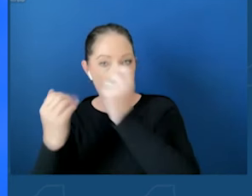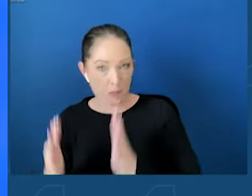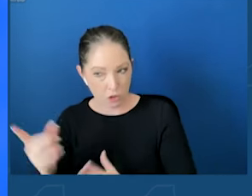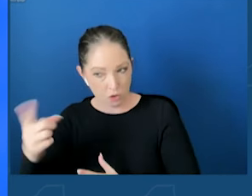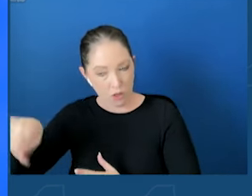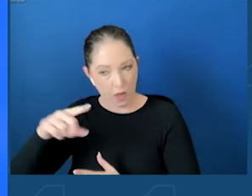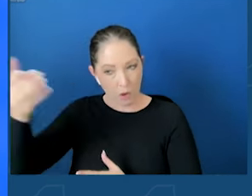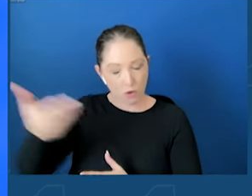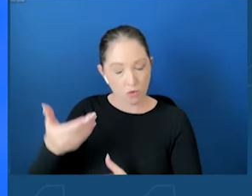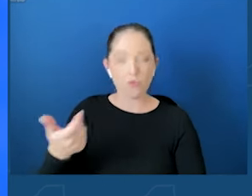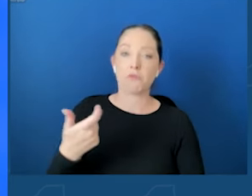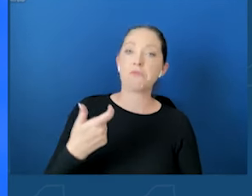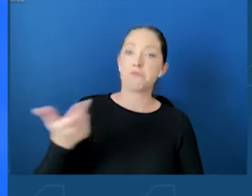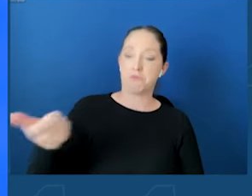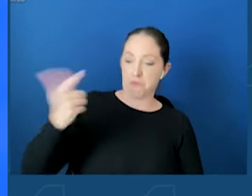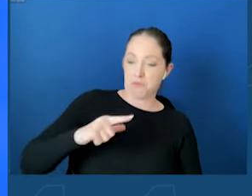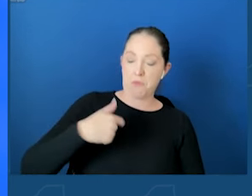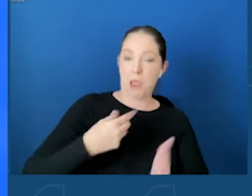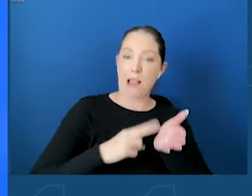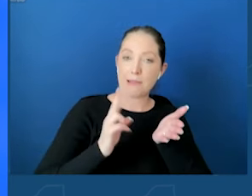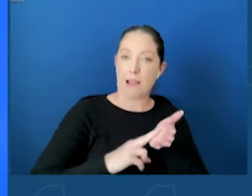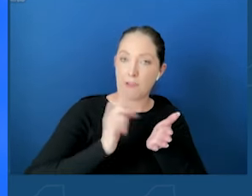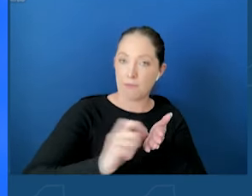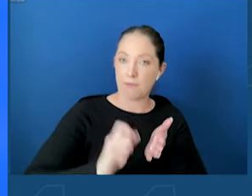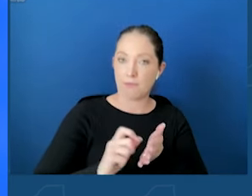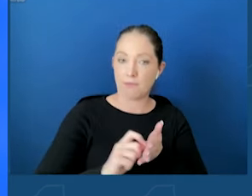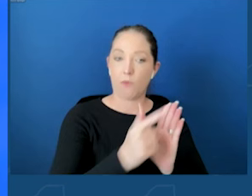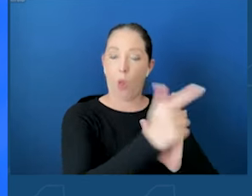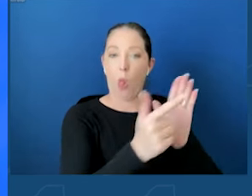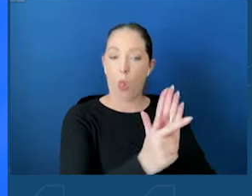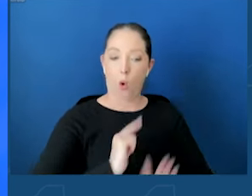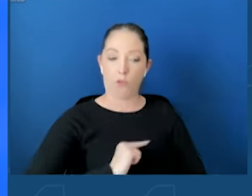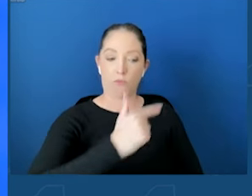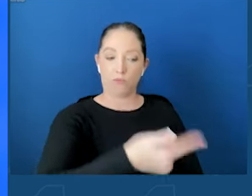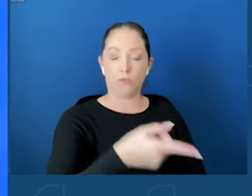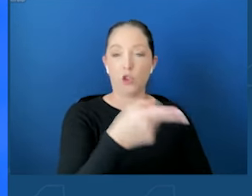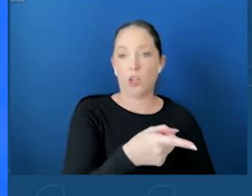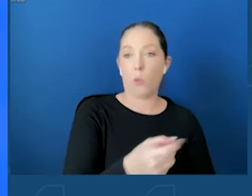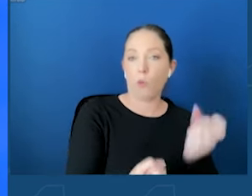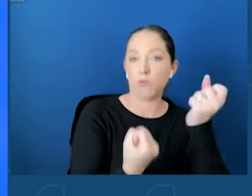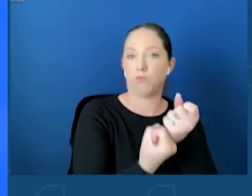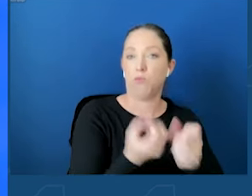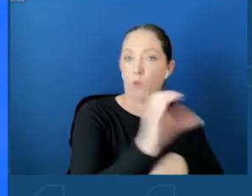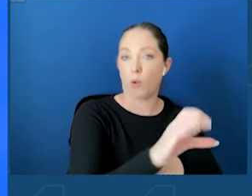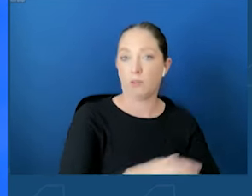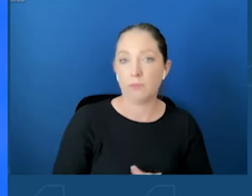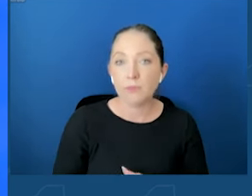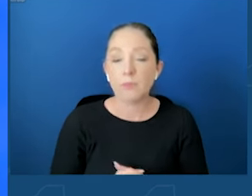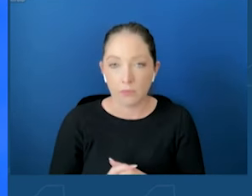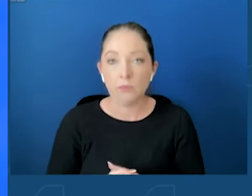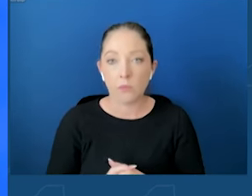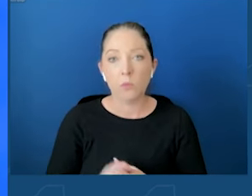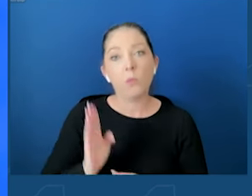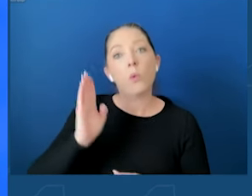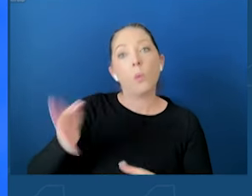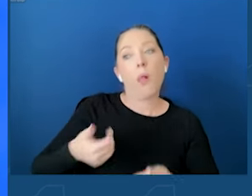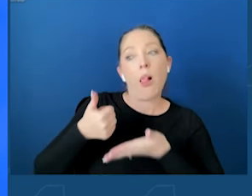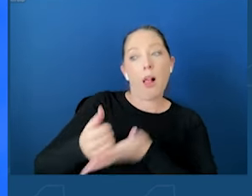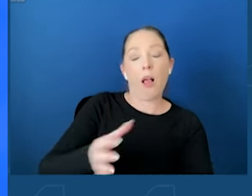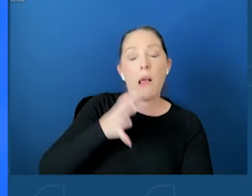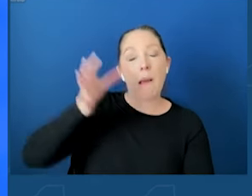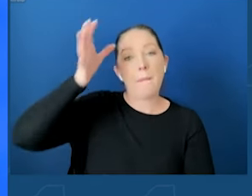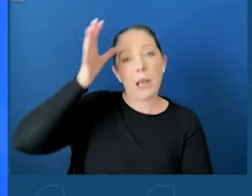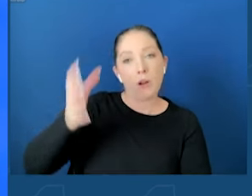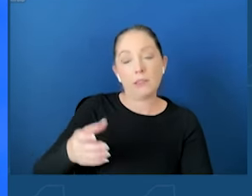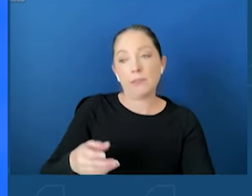them. Attorney General enforce them. That's what we have going on here. They'll give more parents tools to keep their kids safe, limit social